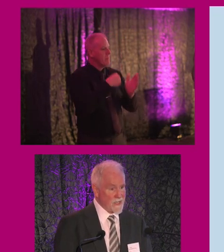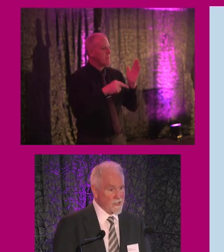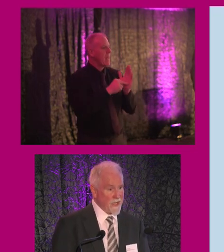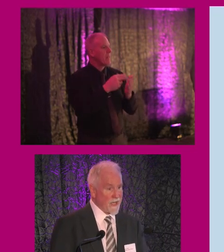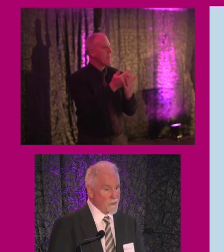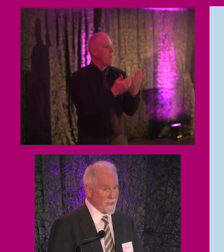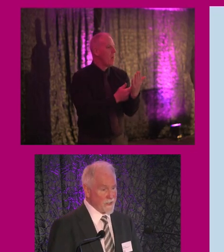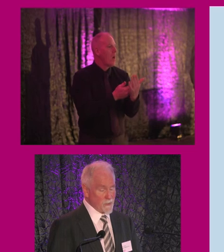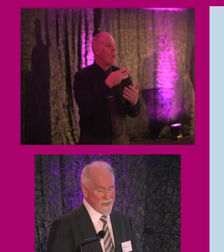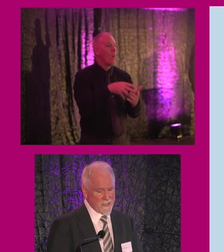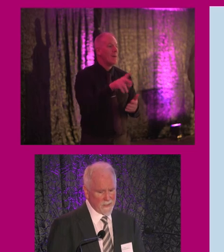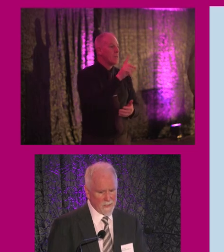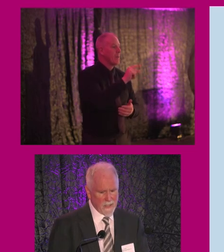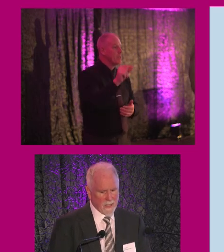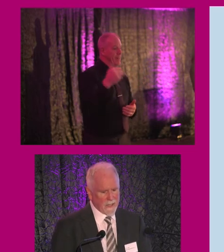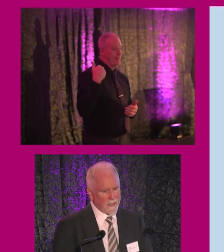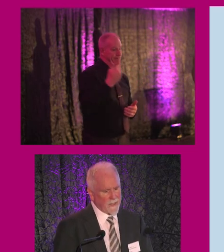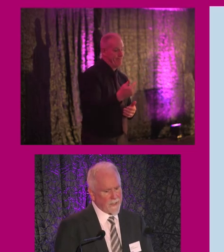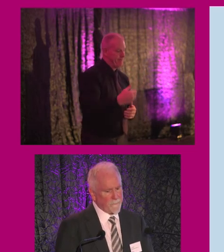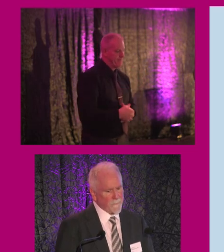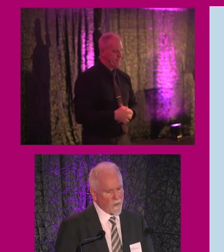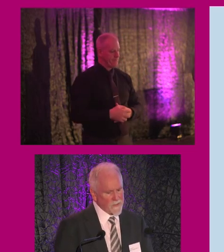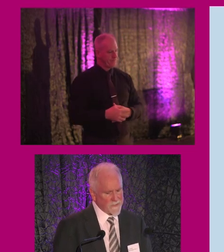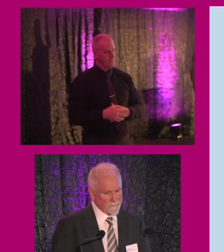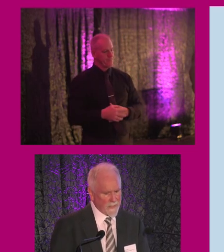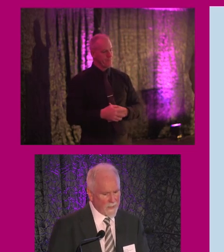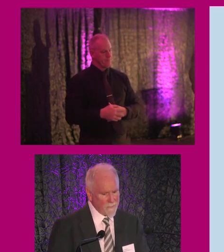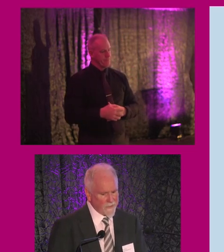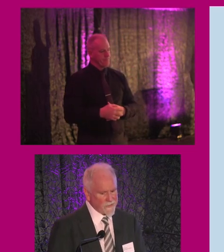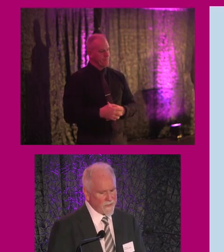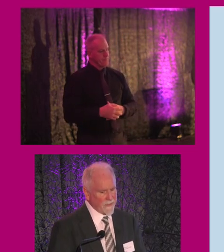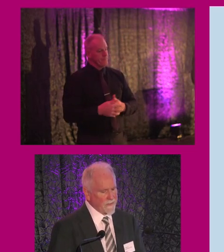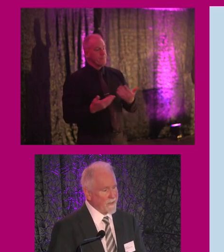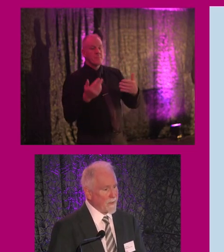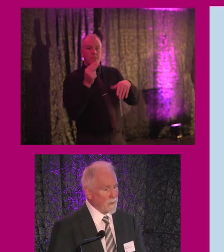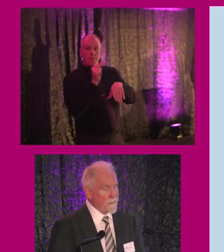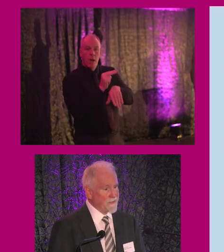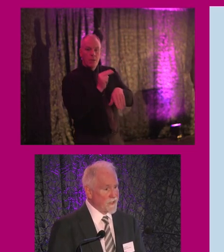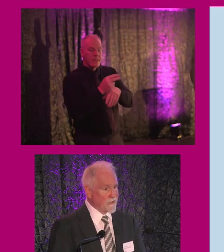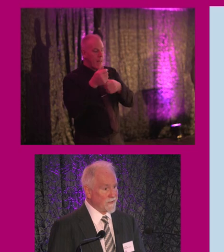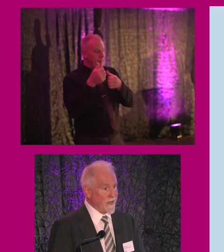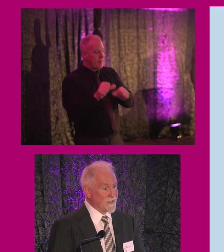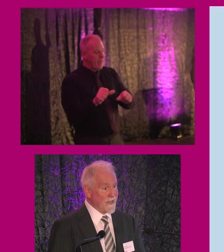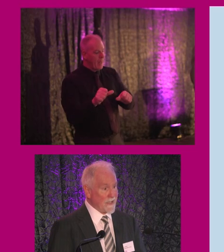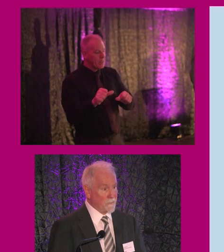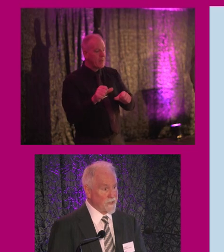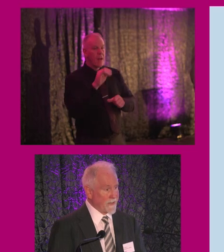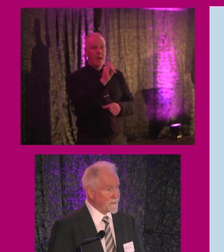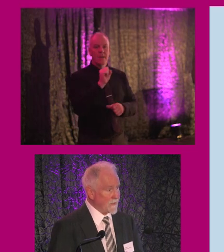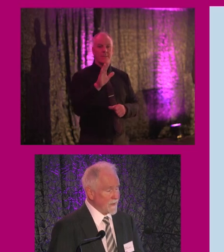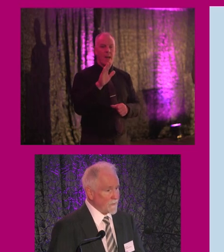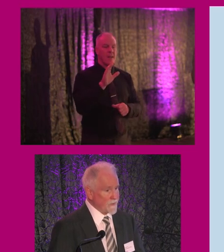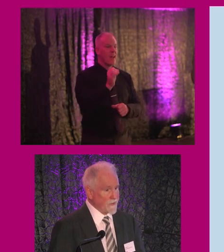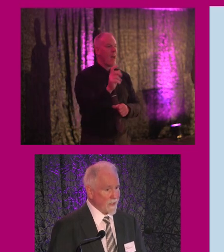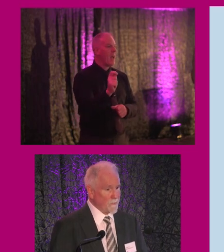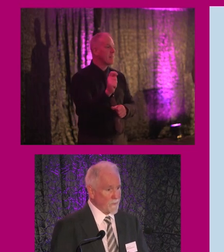legislation in 2020. And also monitoring the implementation of the Irish Sign Language Act,